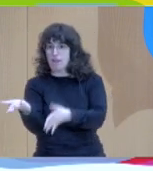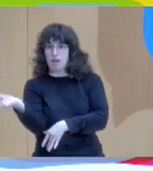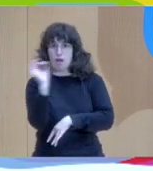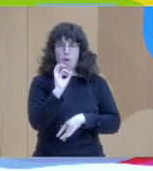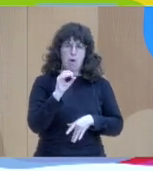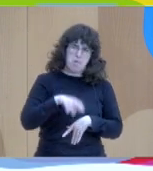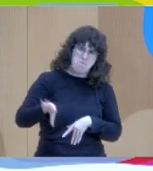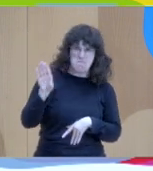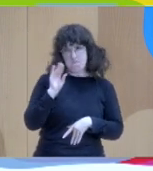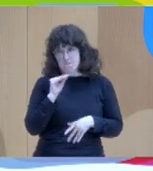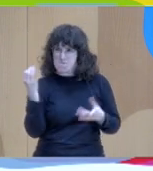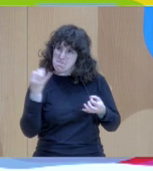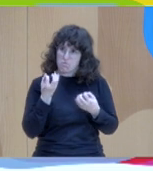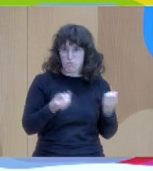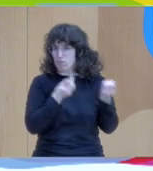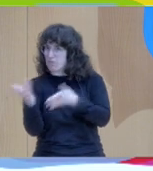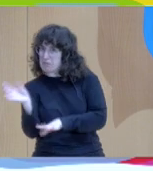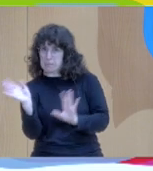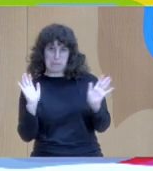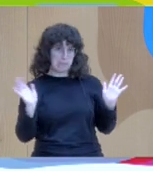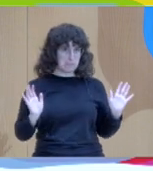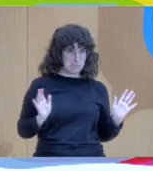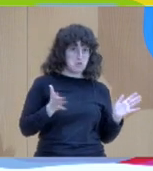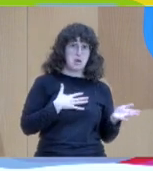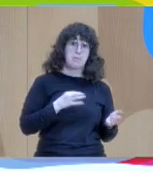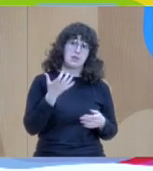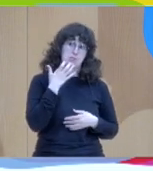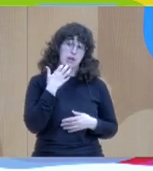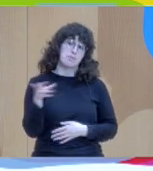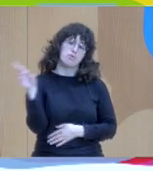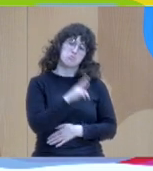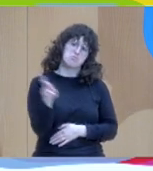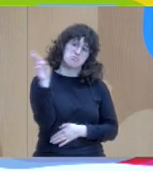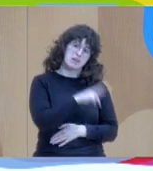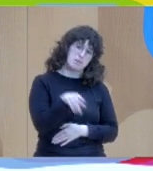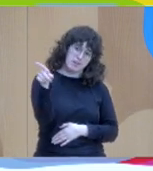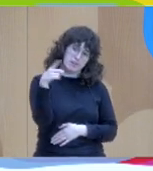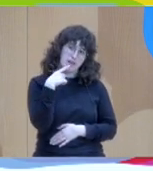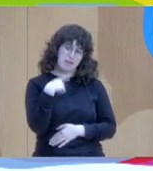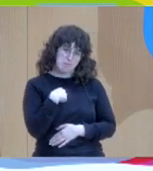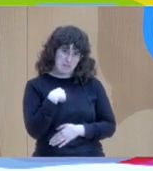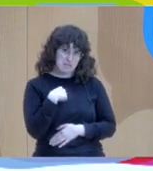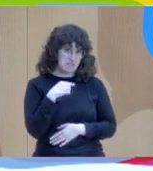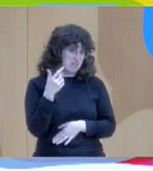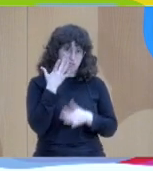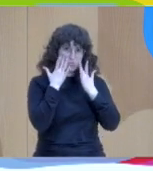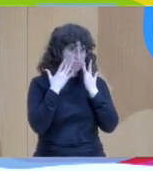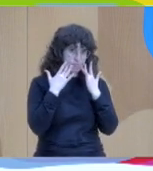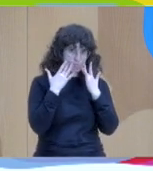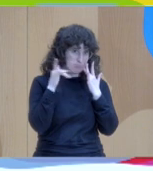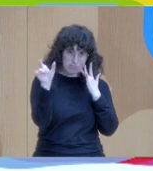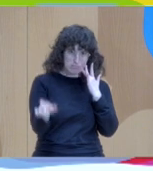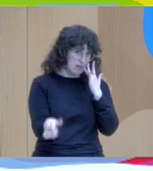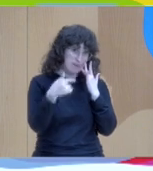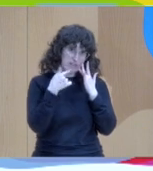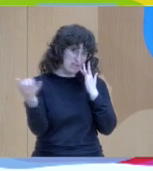you might repeat verbatim what people say I heard you saying this and